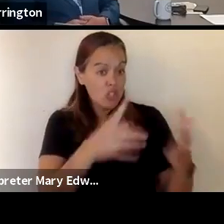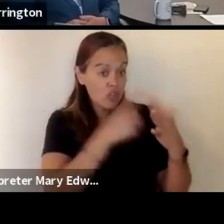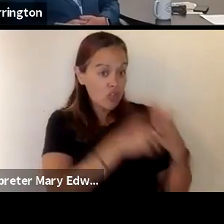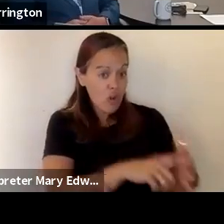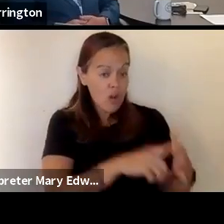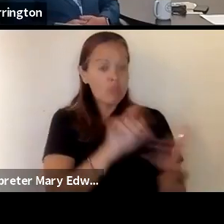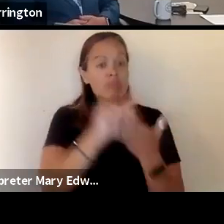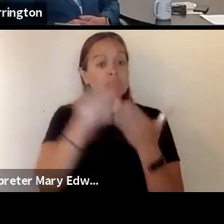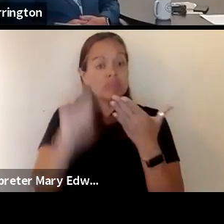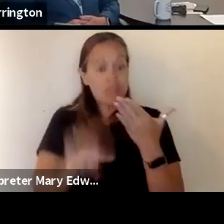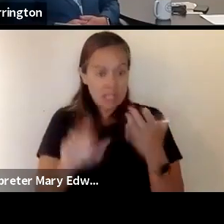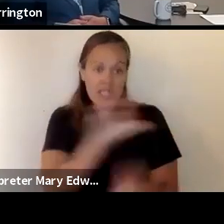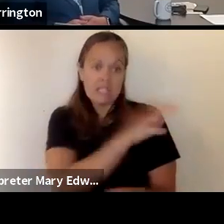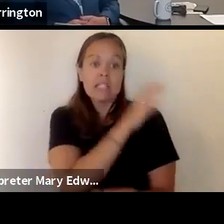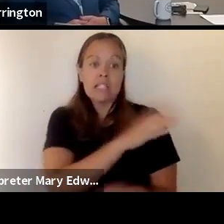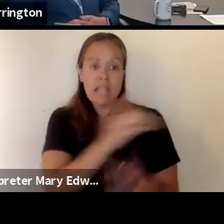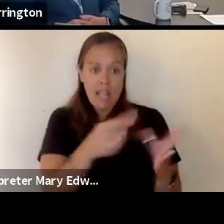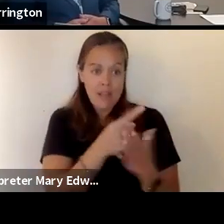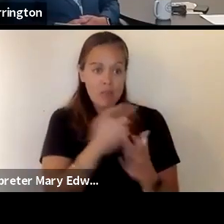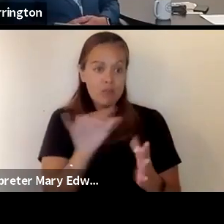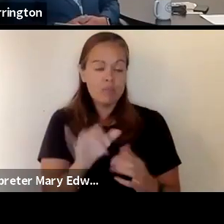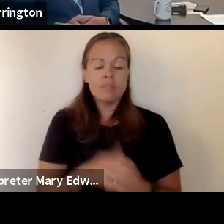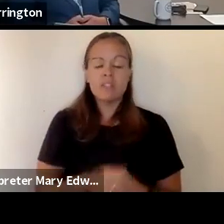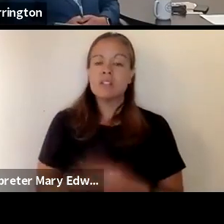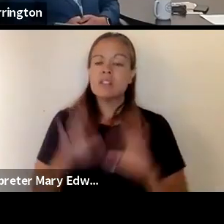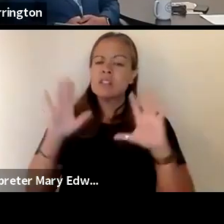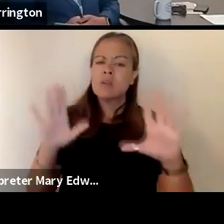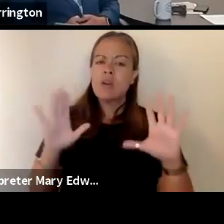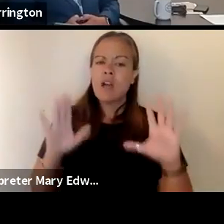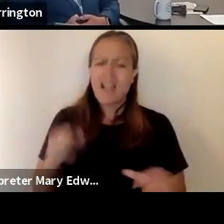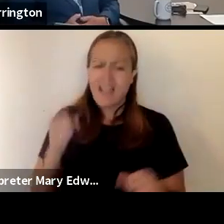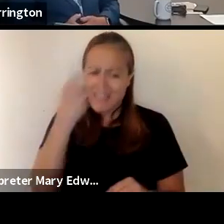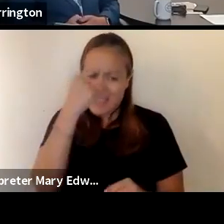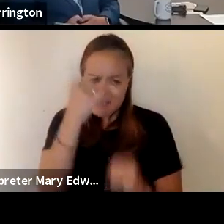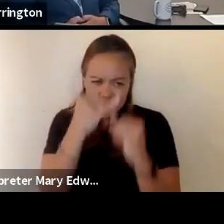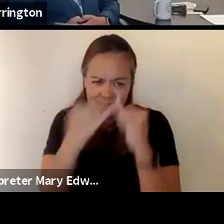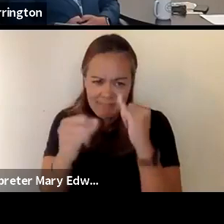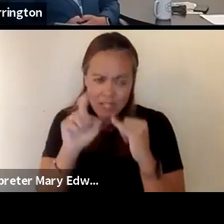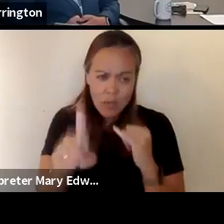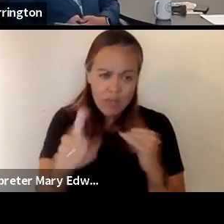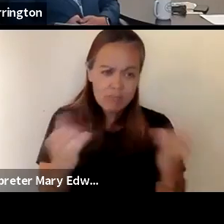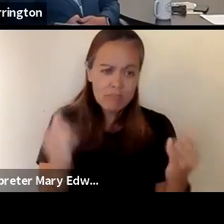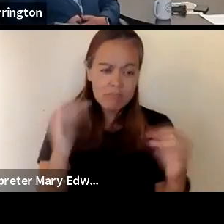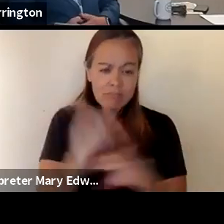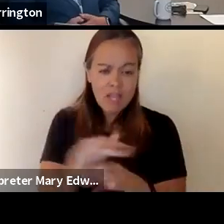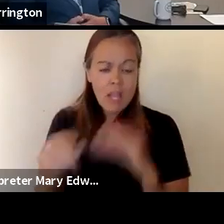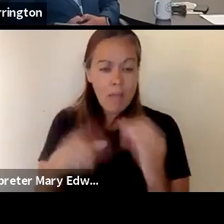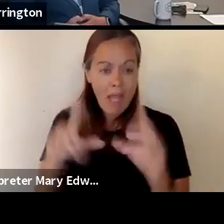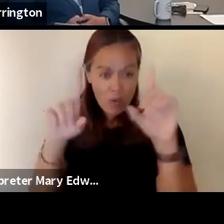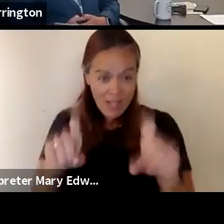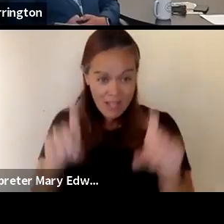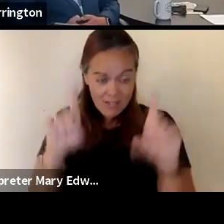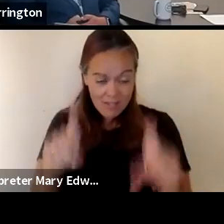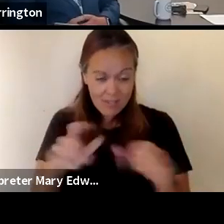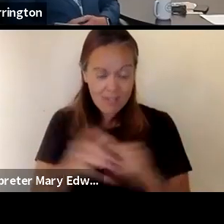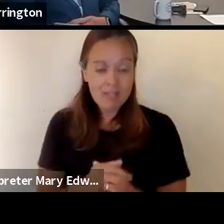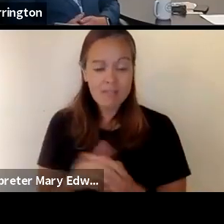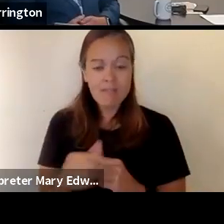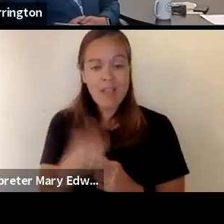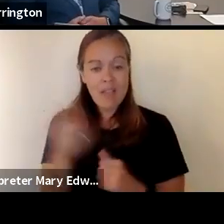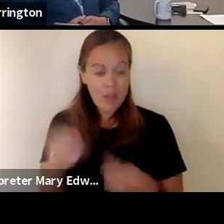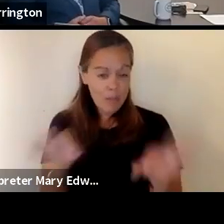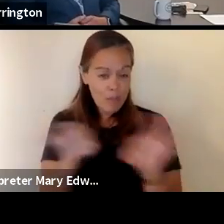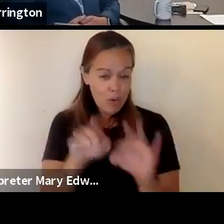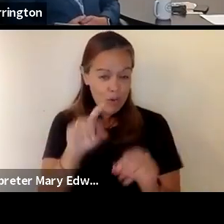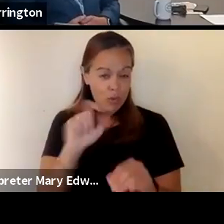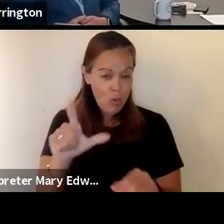saturdays fantastic so i think our last question of the night will be about testing this is another important tool